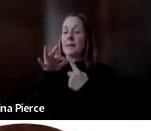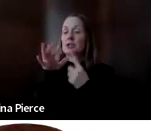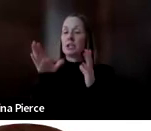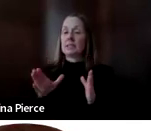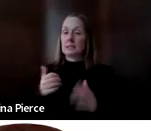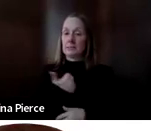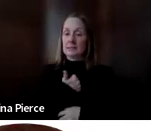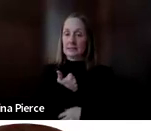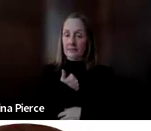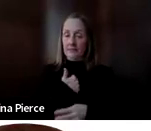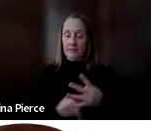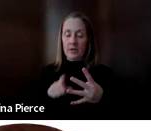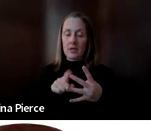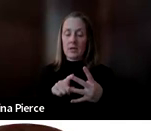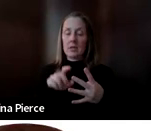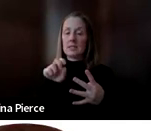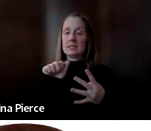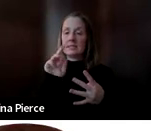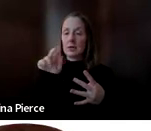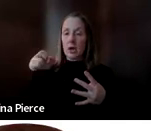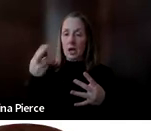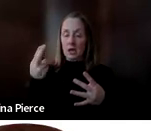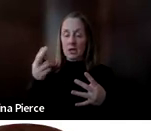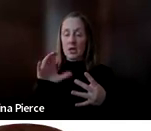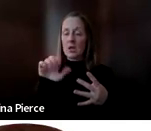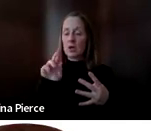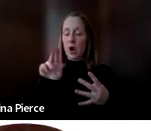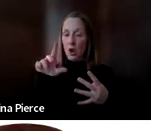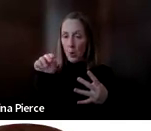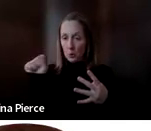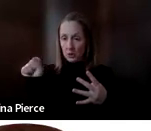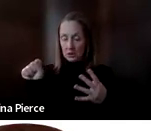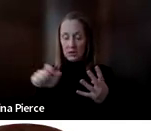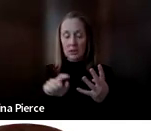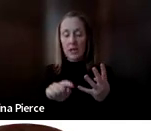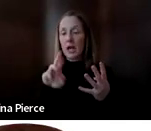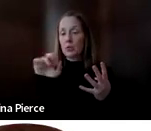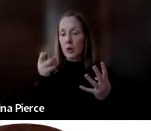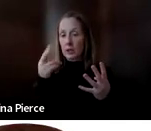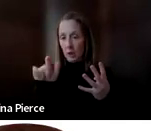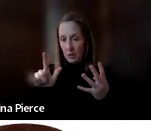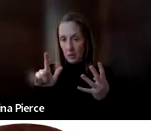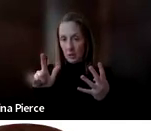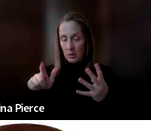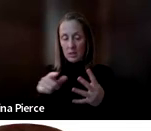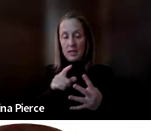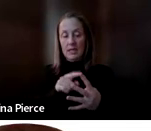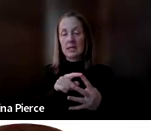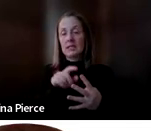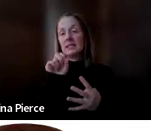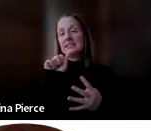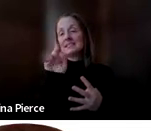Myself, Sarah, Carlos, and Rachel. So Sarah and I